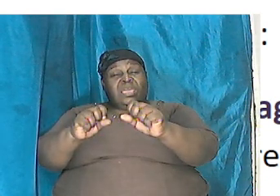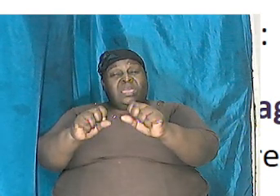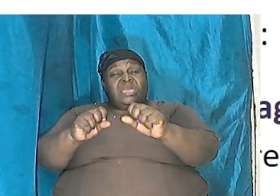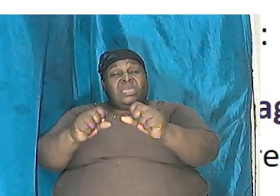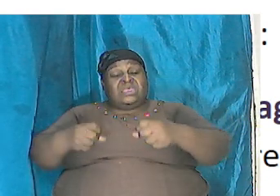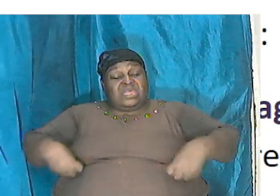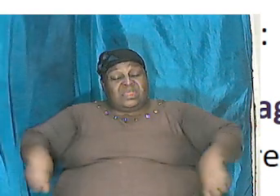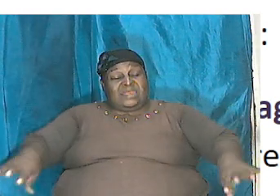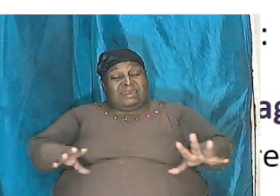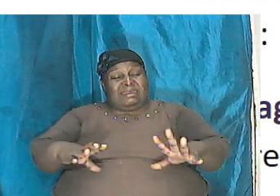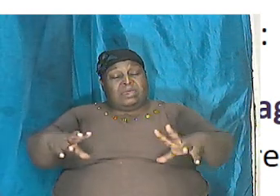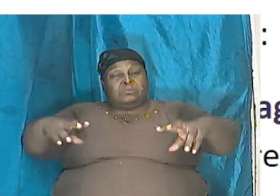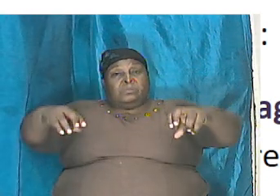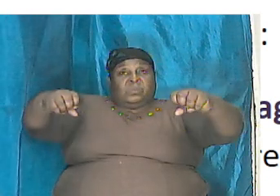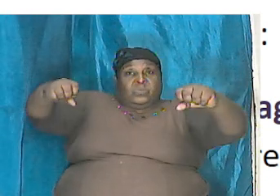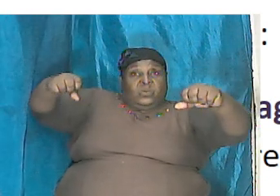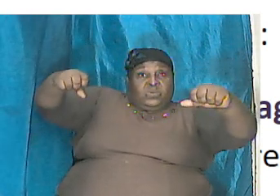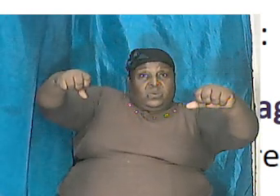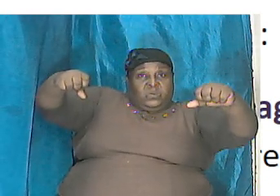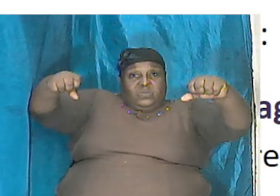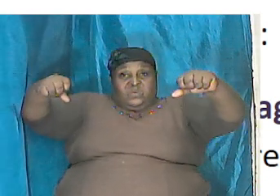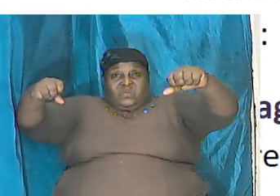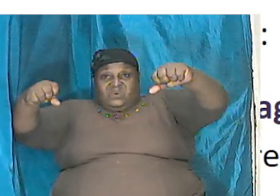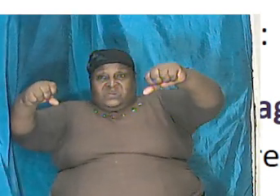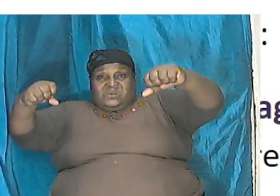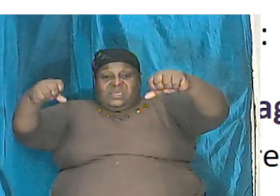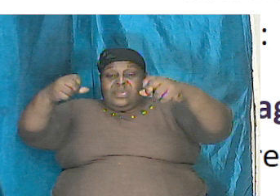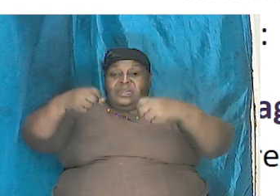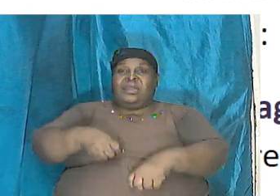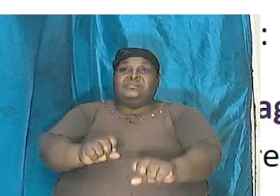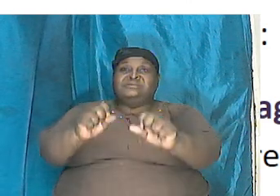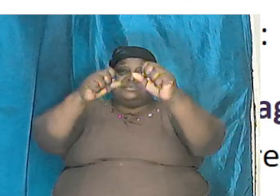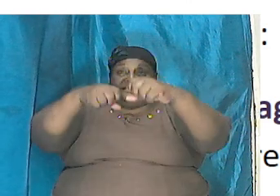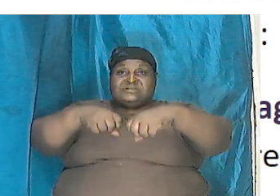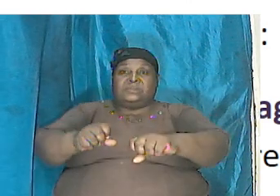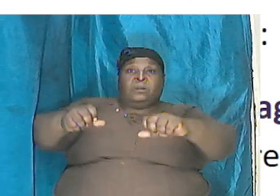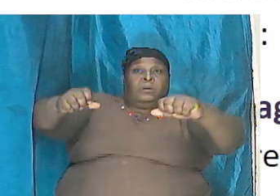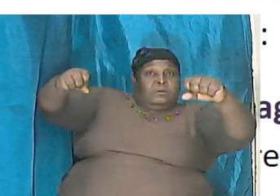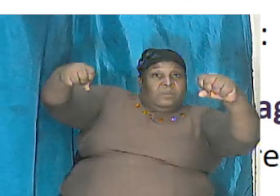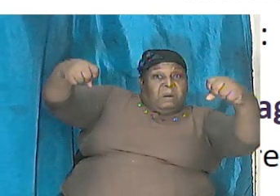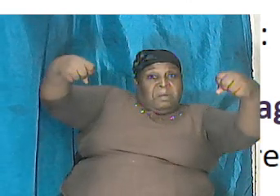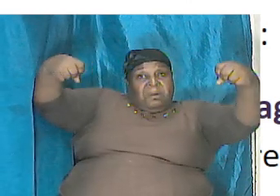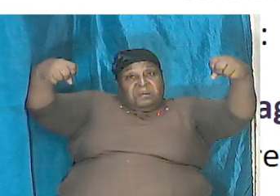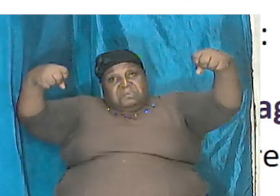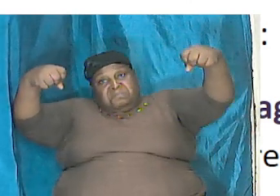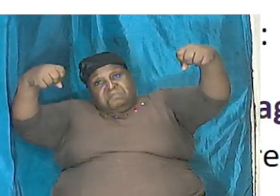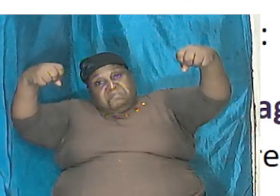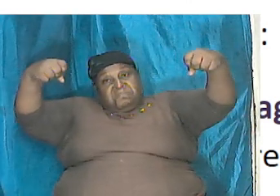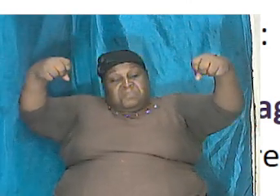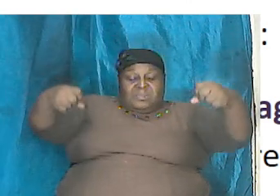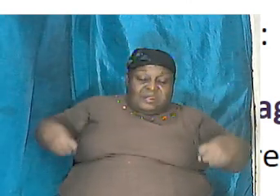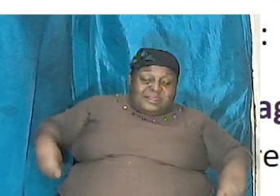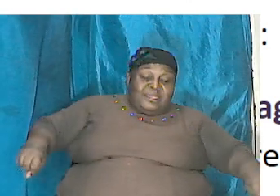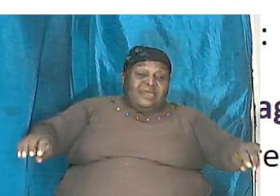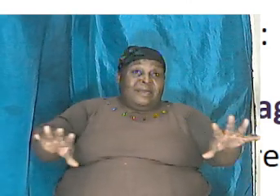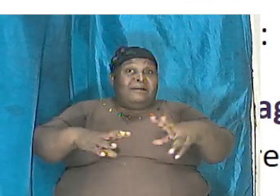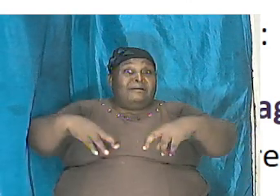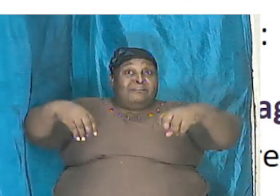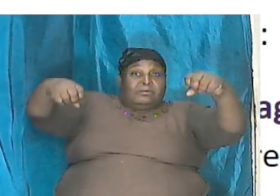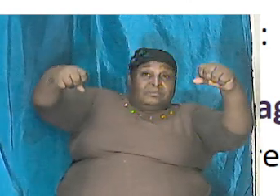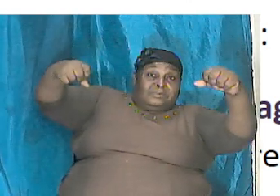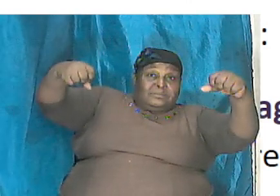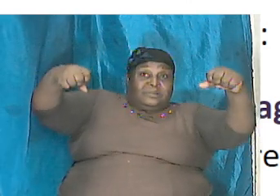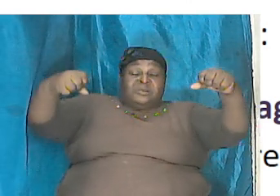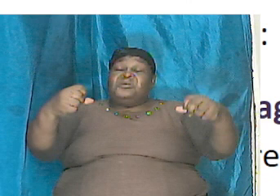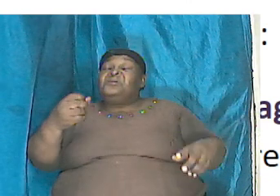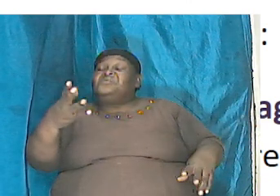monsters and this is frightening and these are the things that the scientists will tell us and they say the